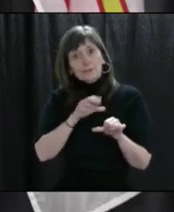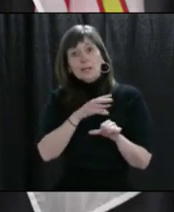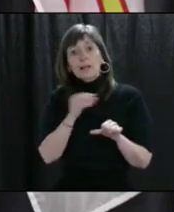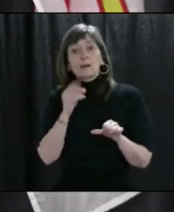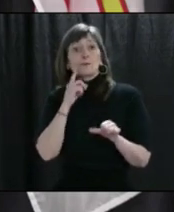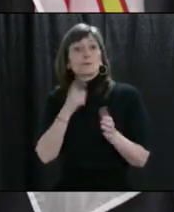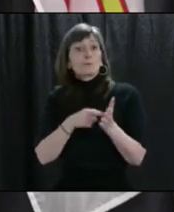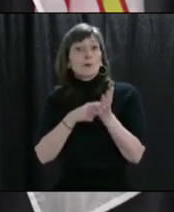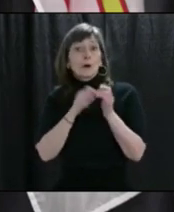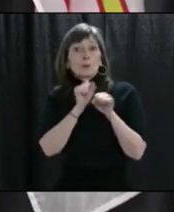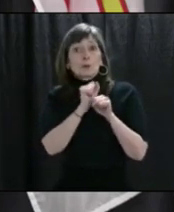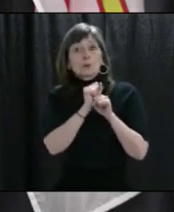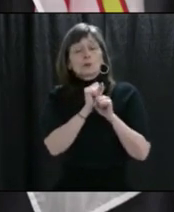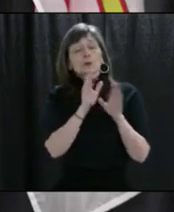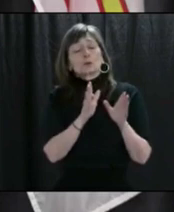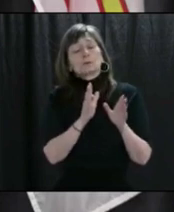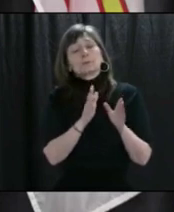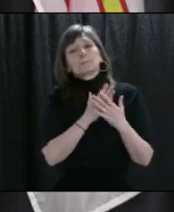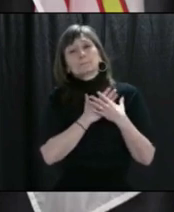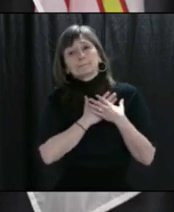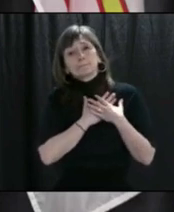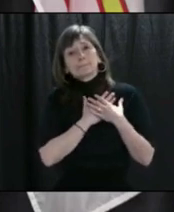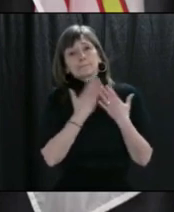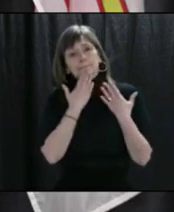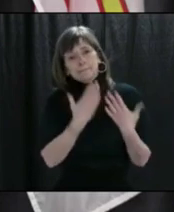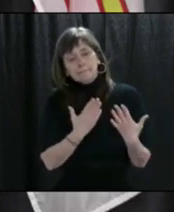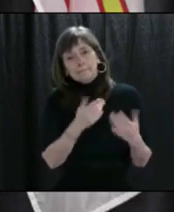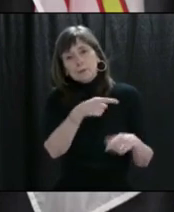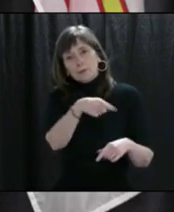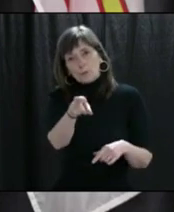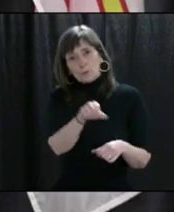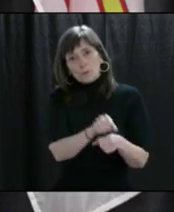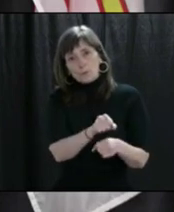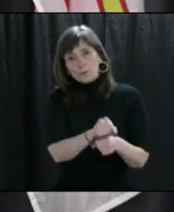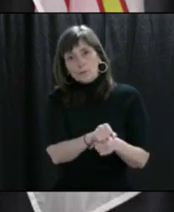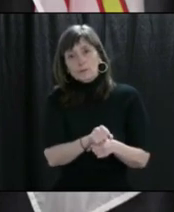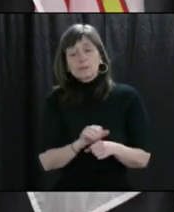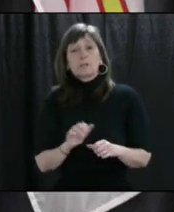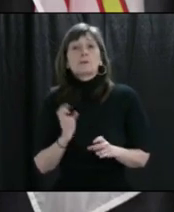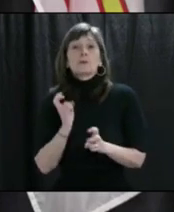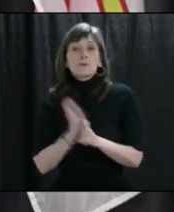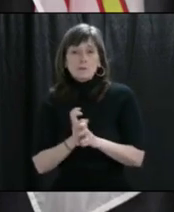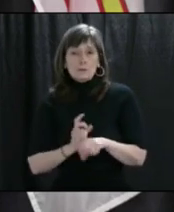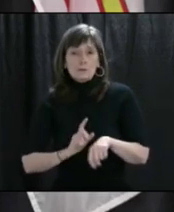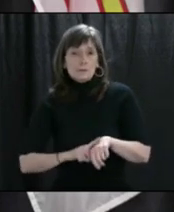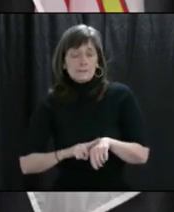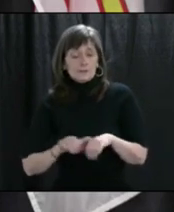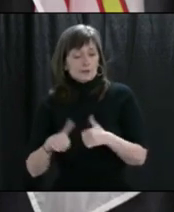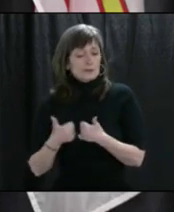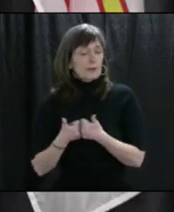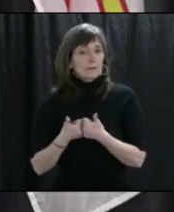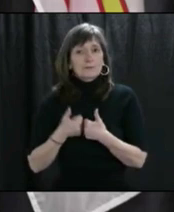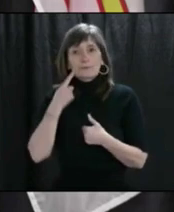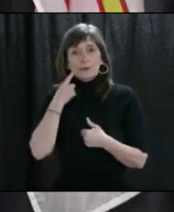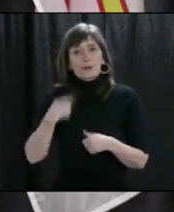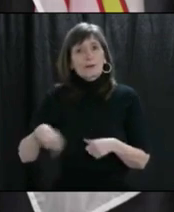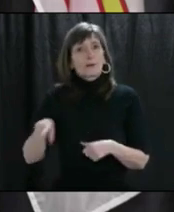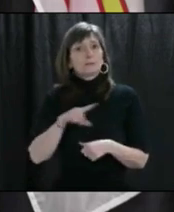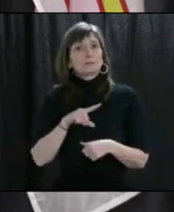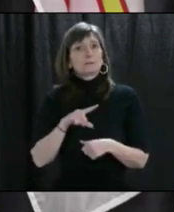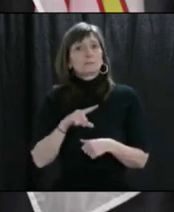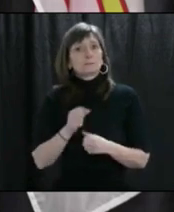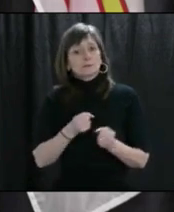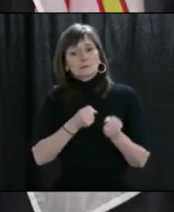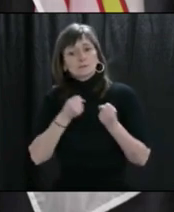workers. We are in a challenging, we are in a tough time. A time that is filled with emotion.